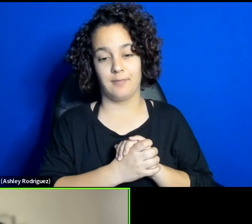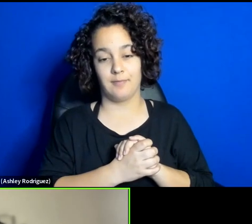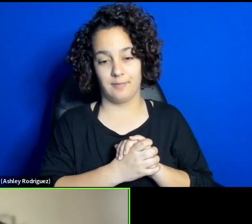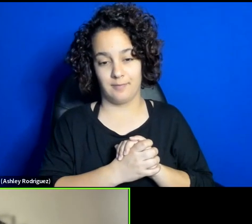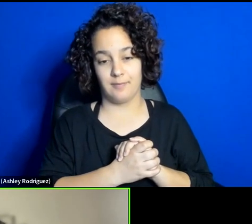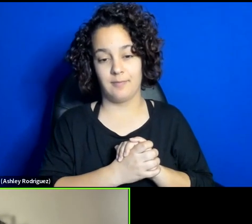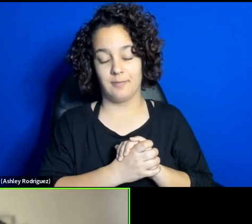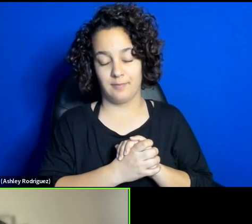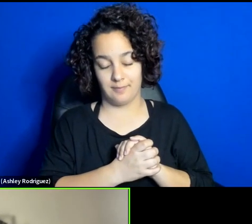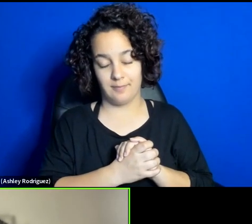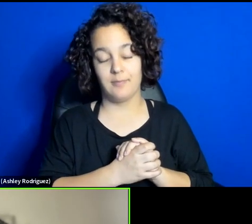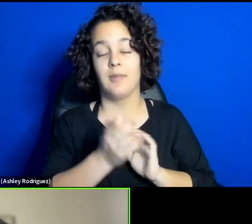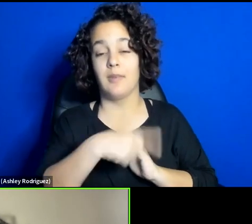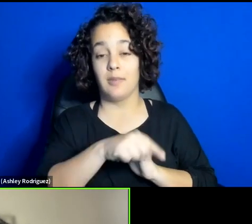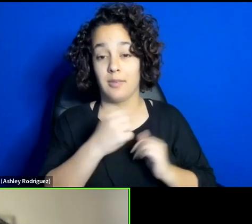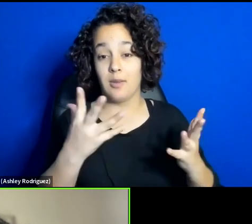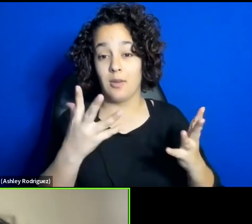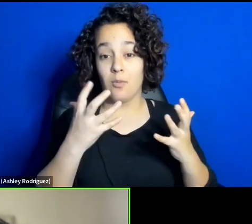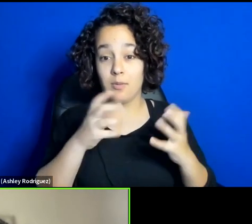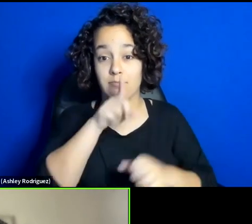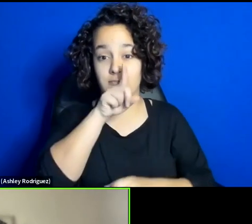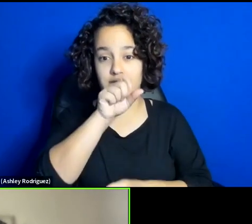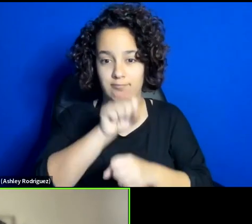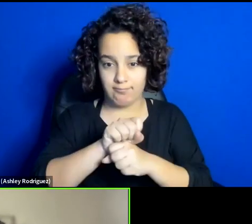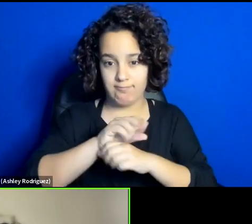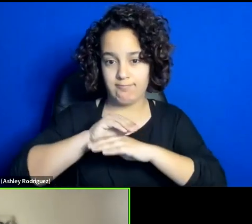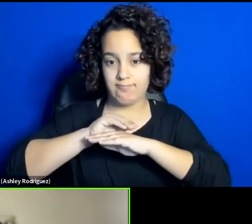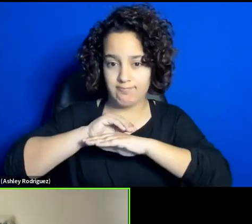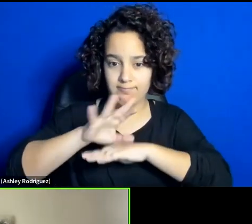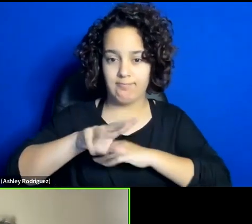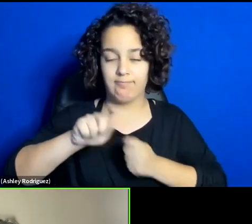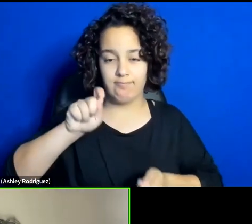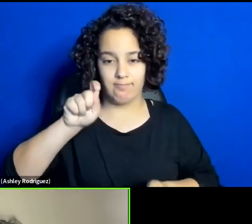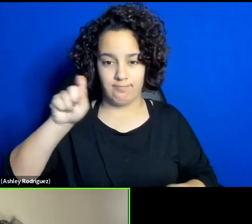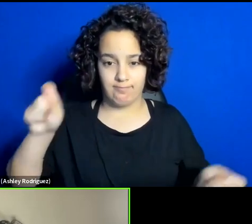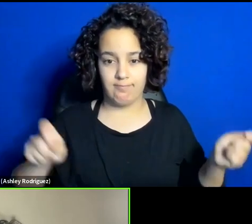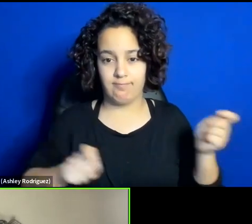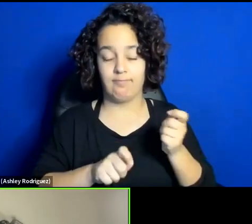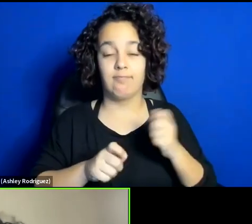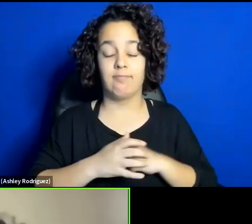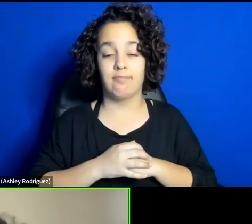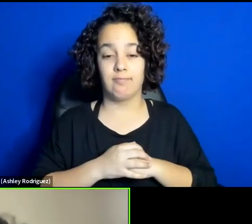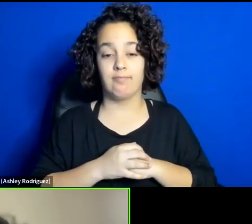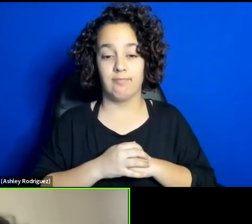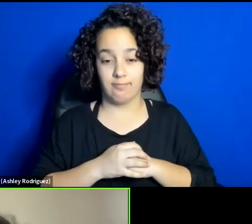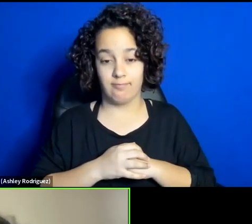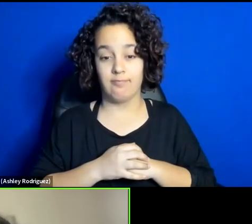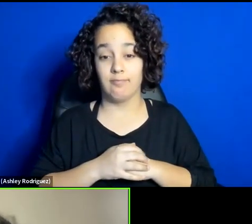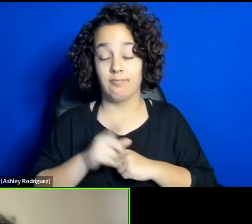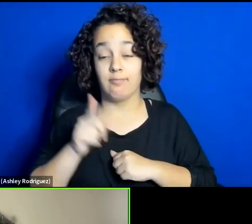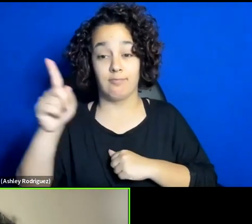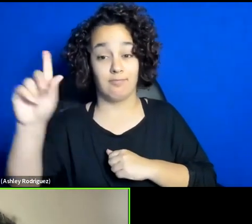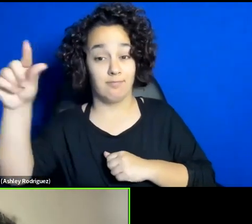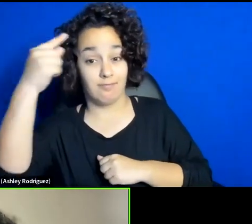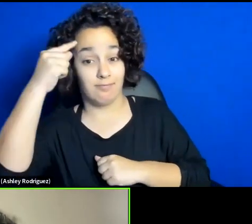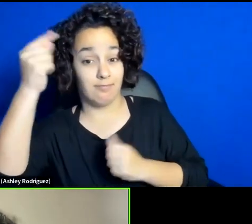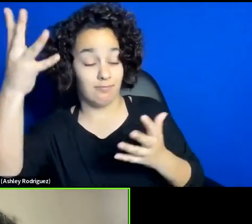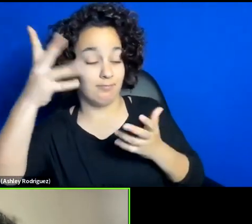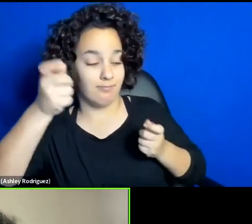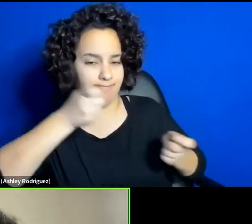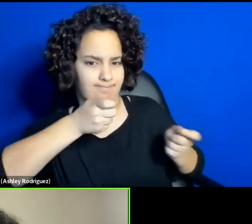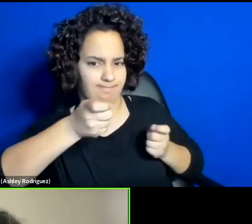theatre, wanted to actually control theatre through financing and through